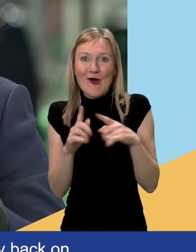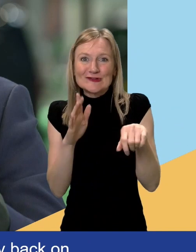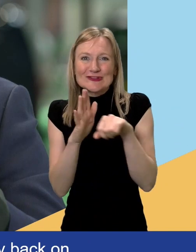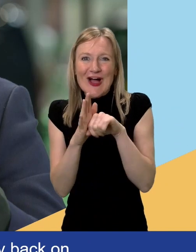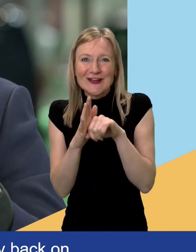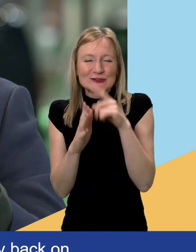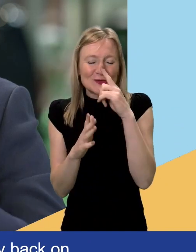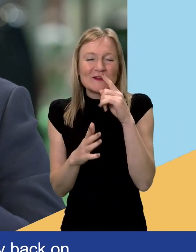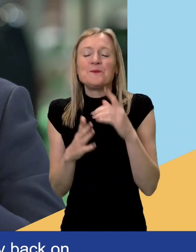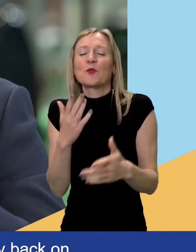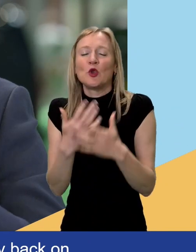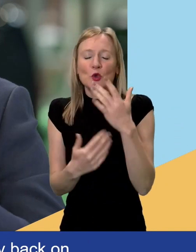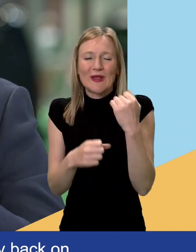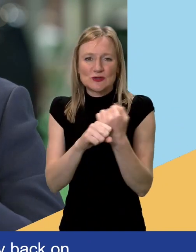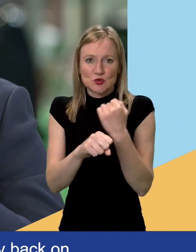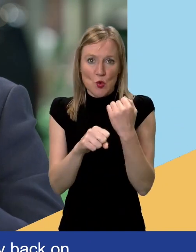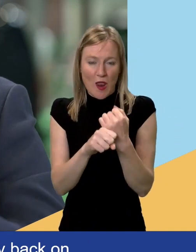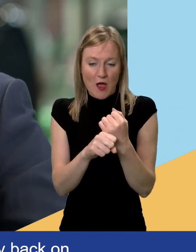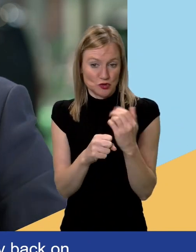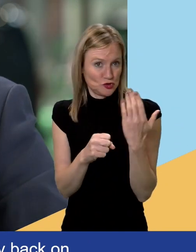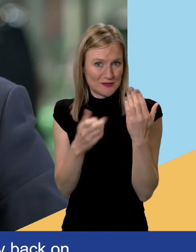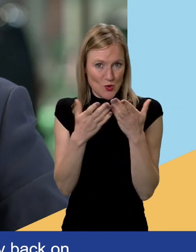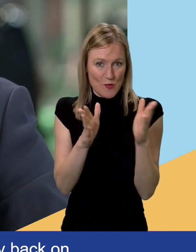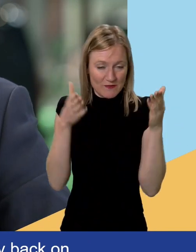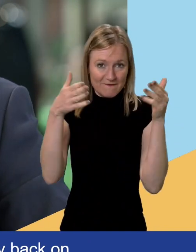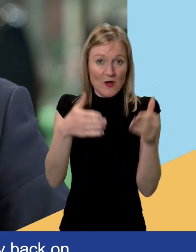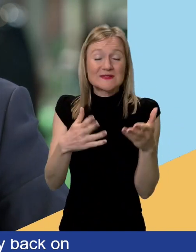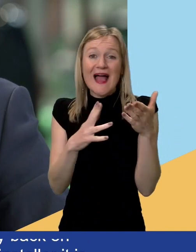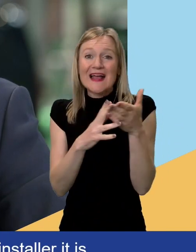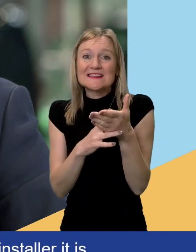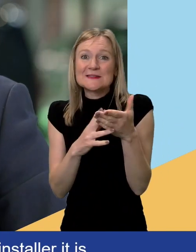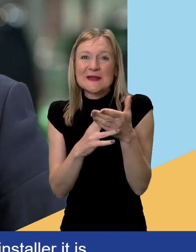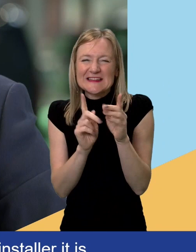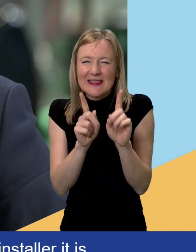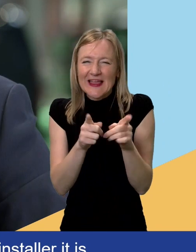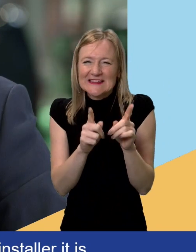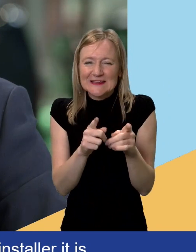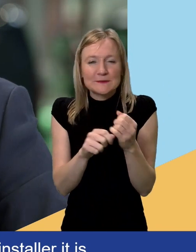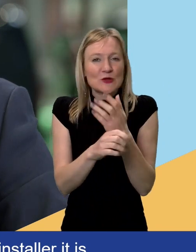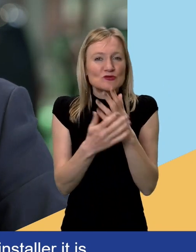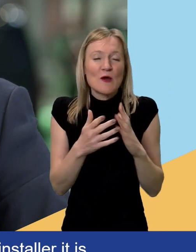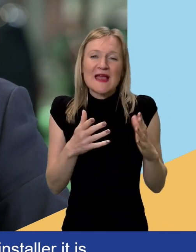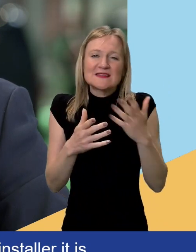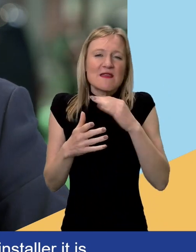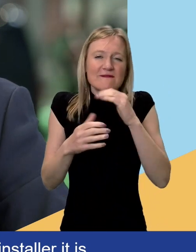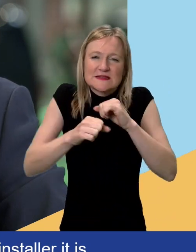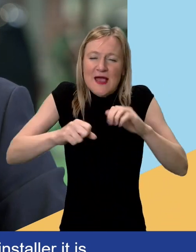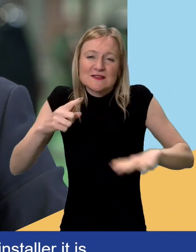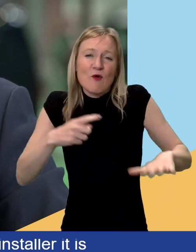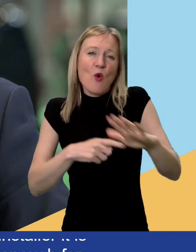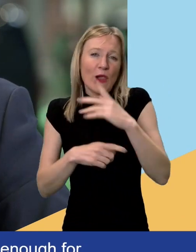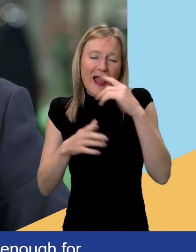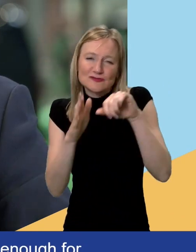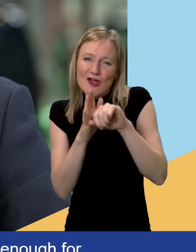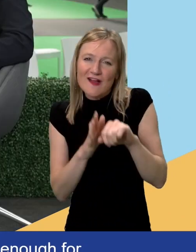brand new install. It's, I think it's just about opened that have focused on accessibility. Right. That's got enough room for all of us to charge and to